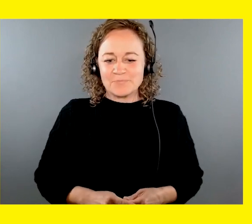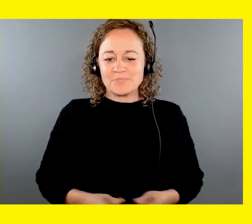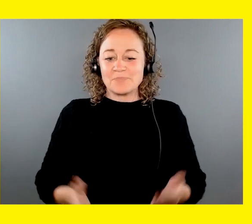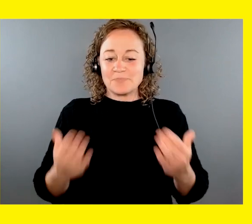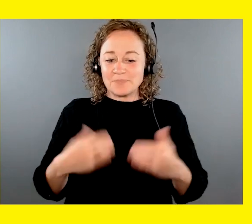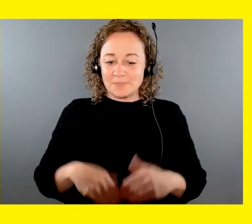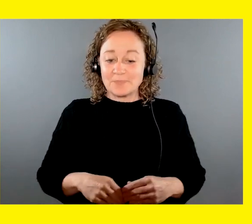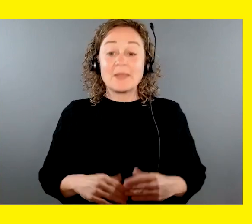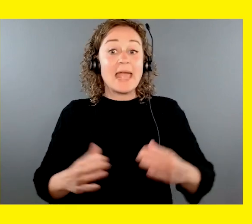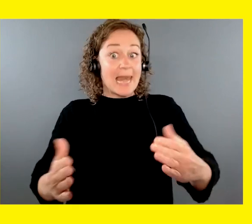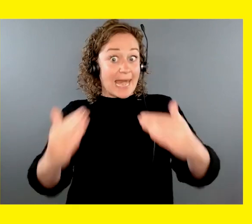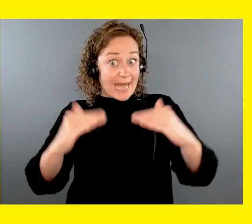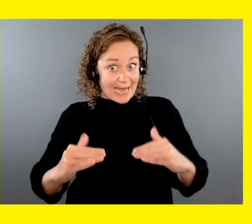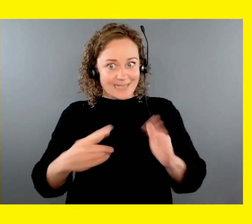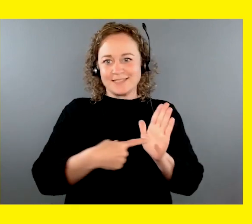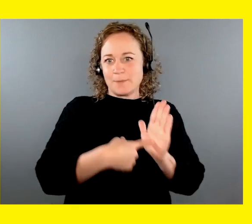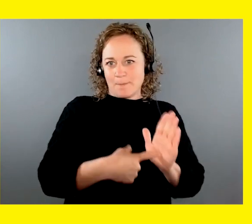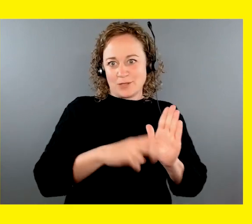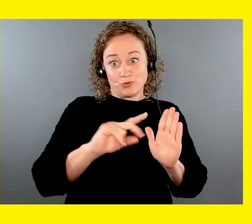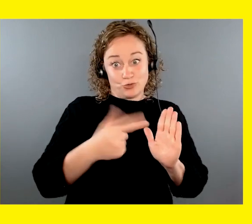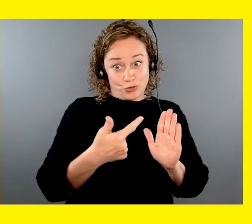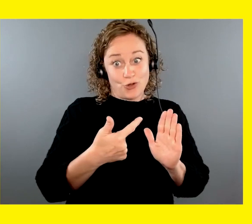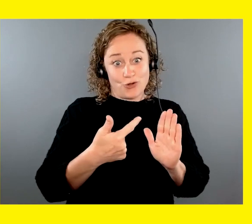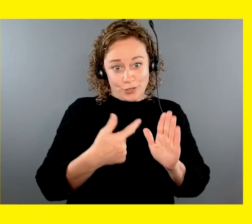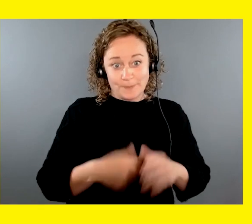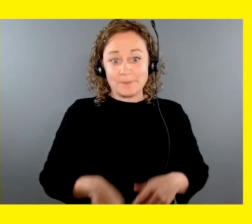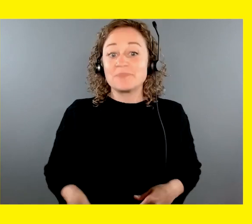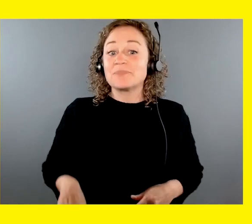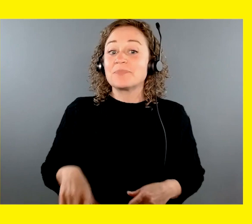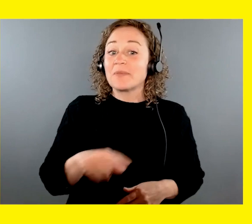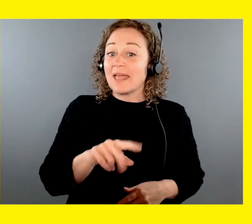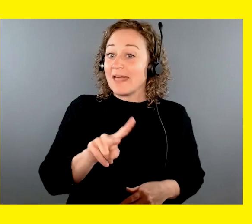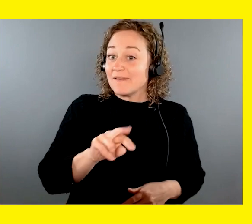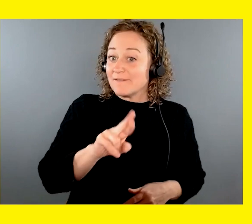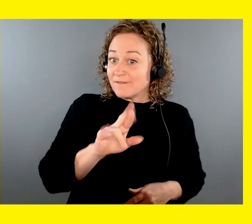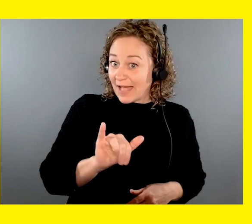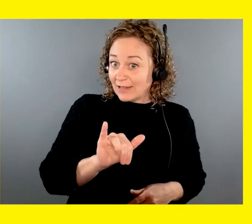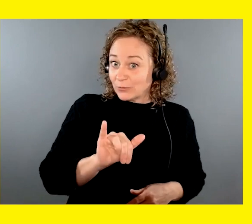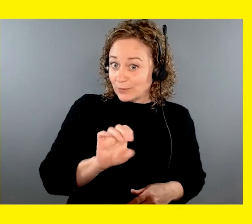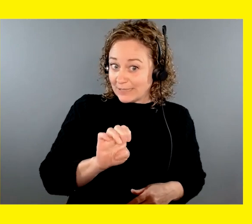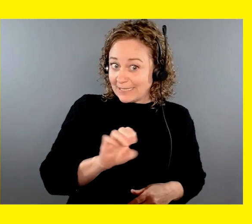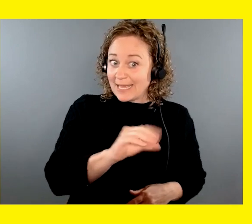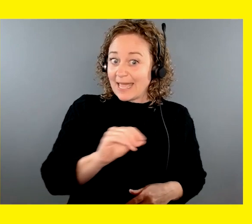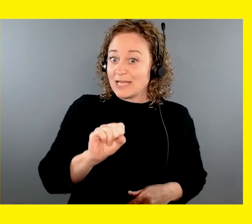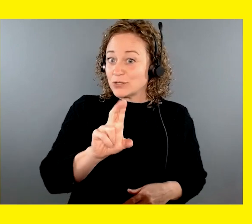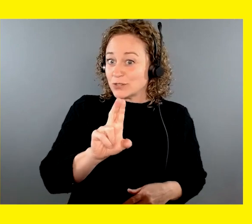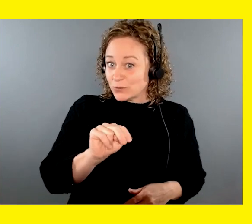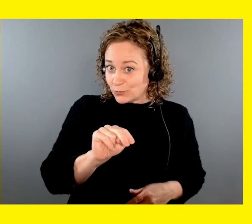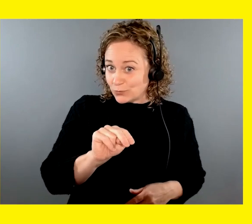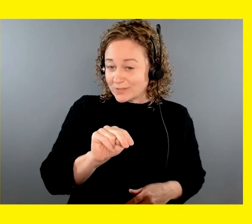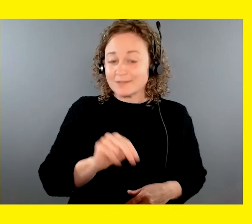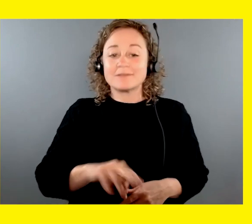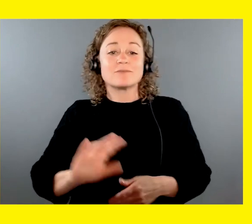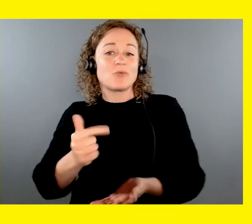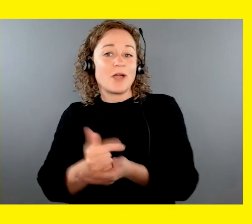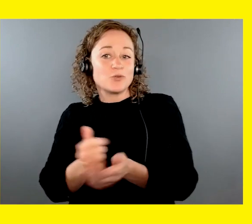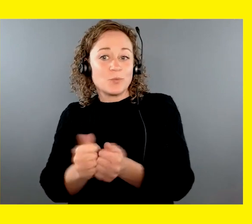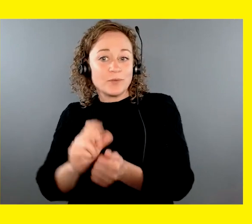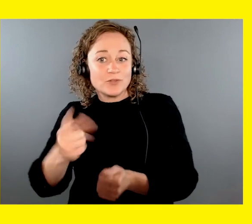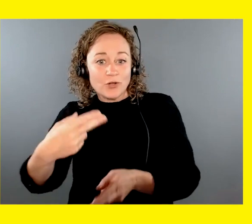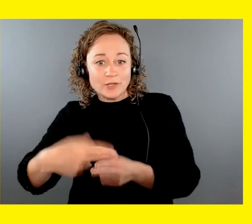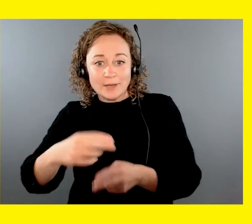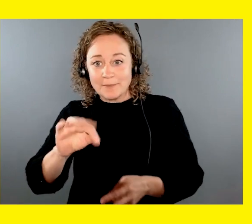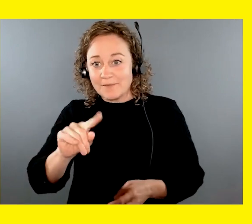Next, our ambassador dog partnership. Valerie Williams and Susan Elsie are graduating with Flanders, who was raised by Claire